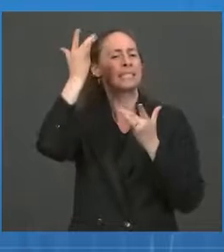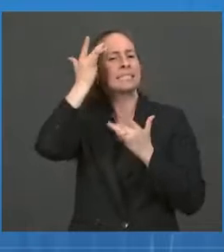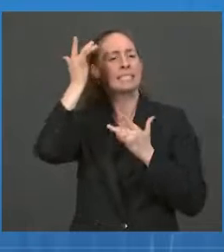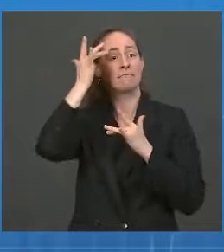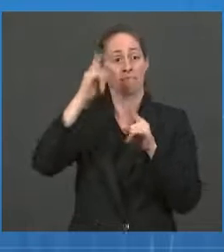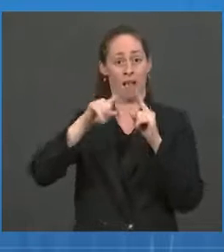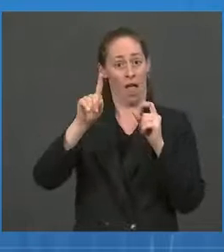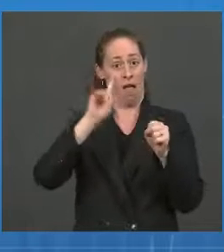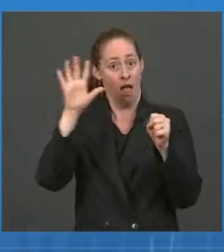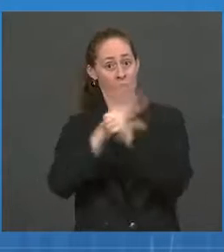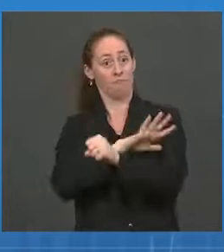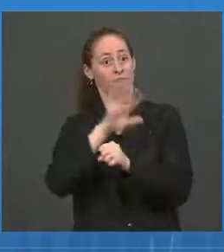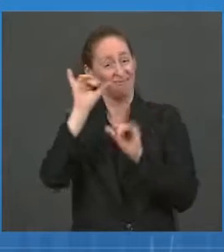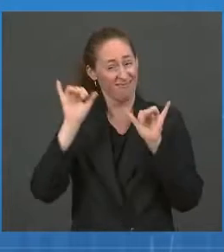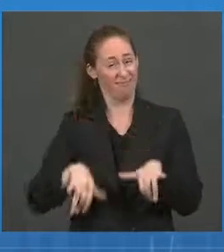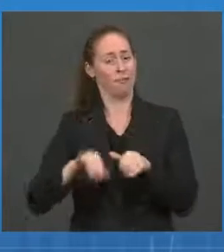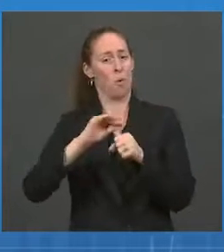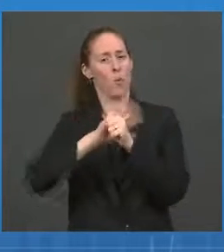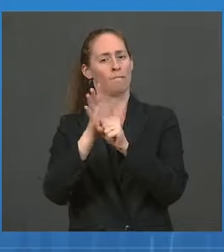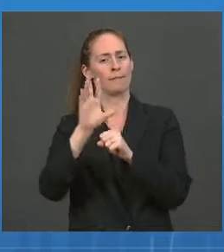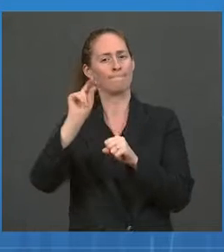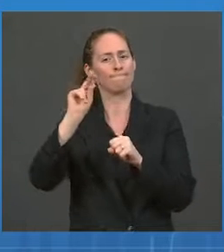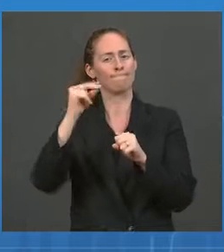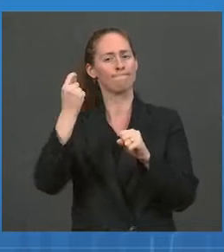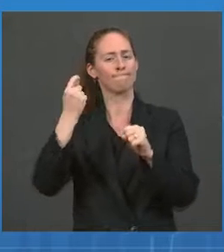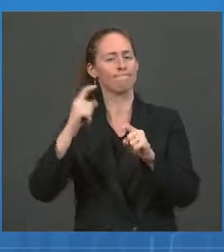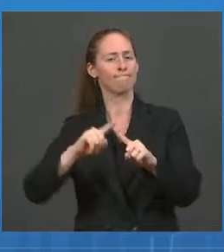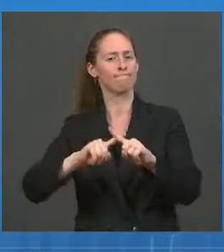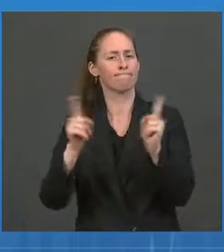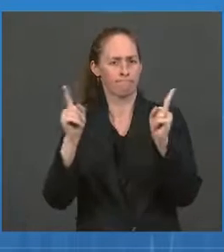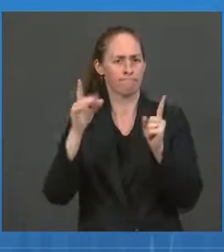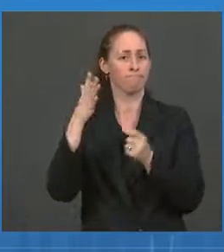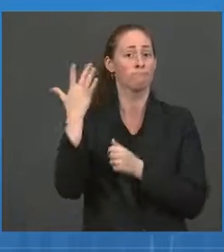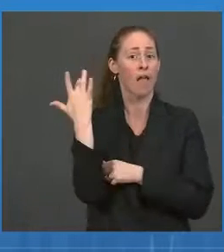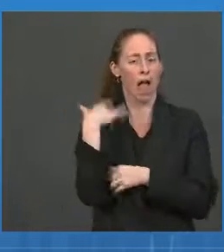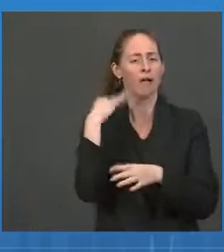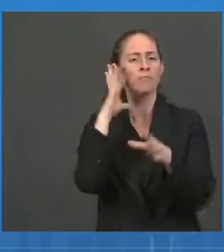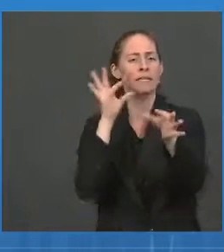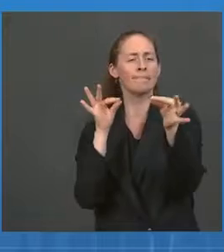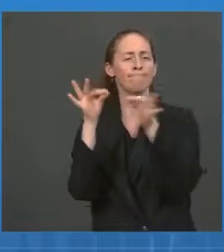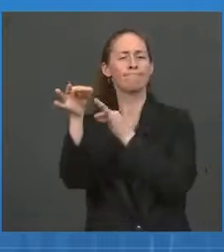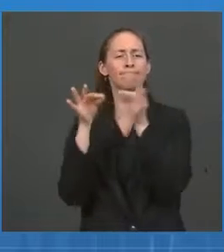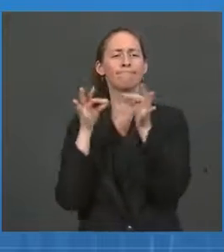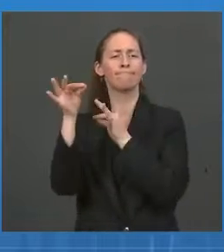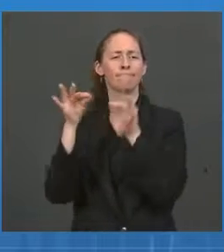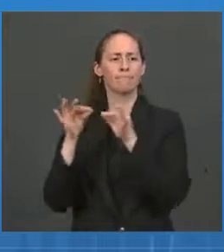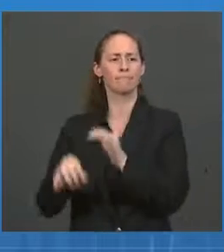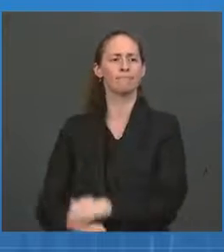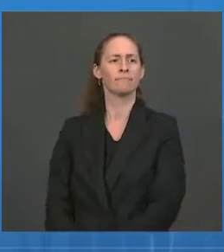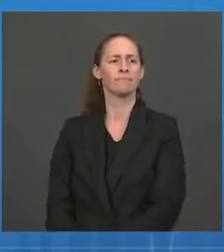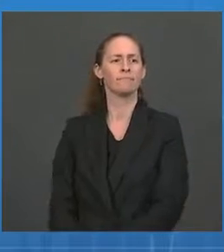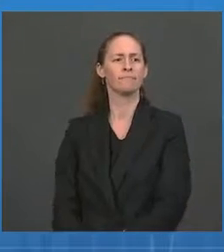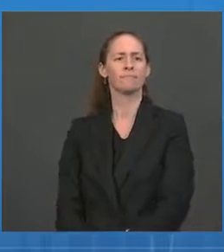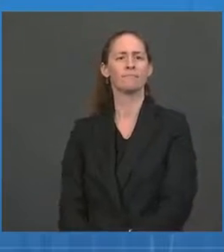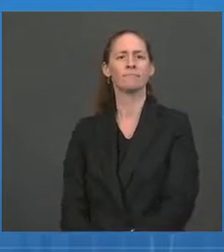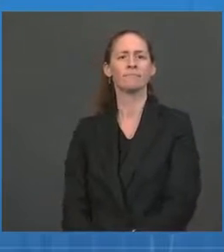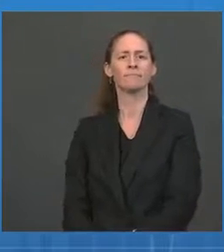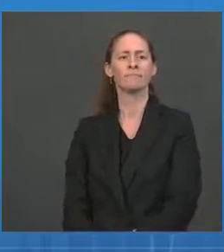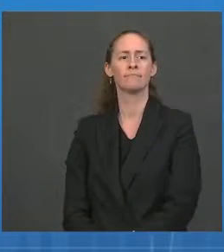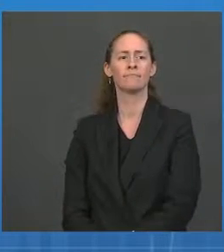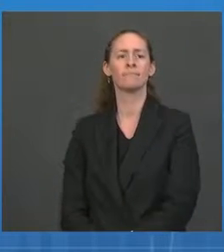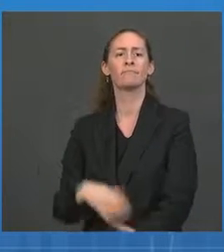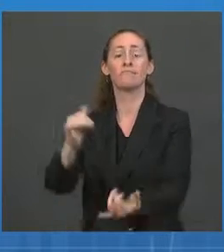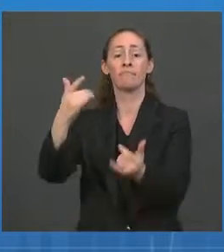pathogenic process. That's referred to as long COVID. In fact, the CDC just